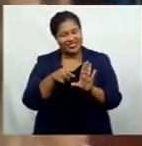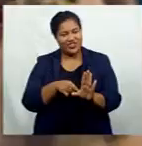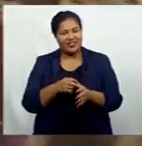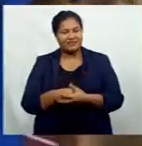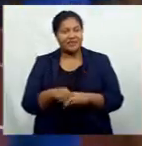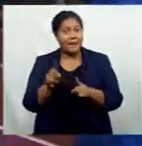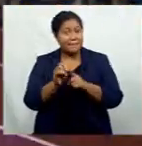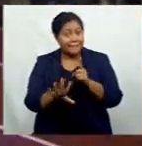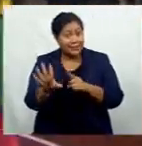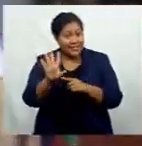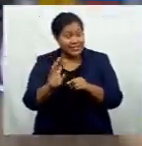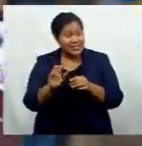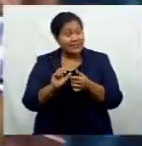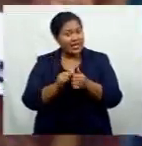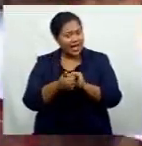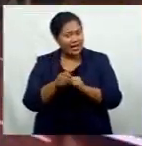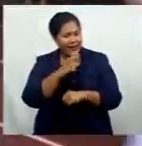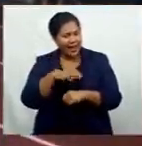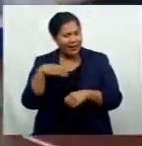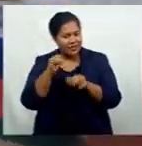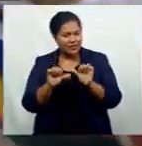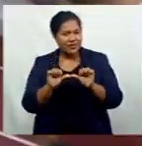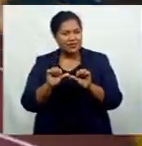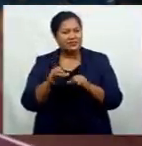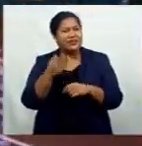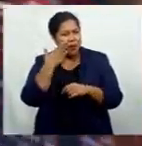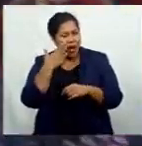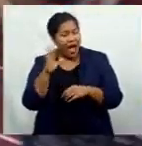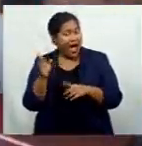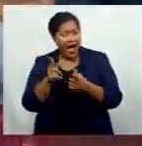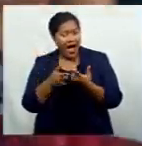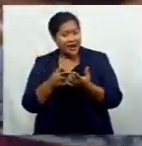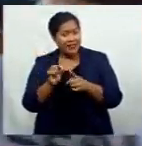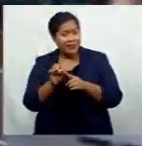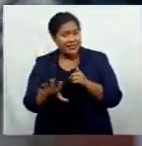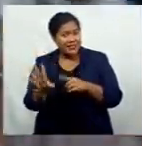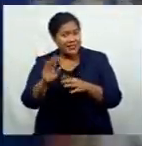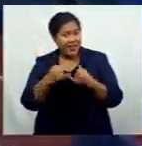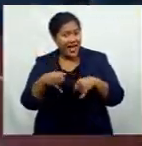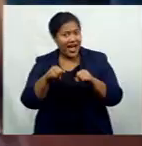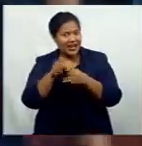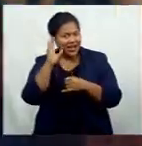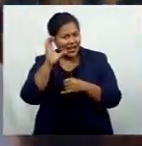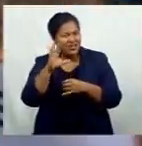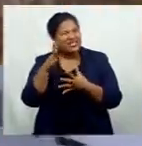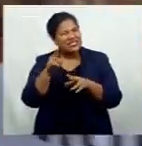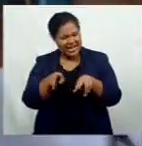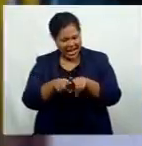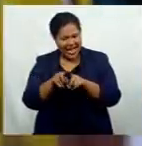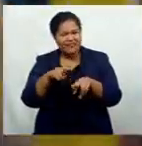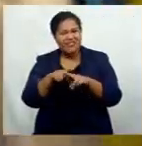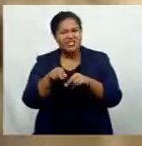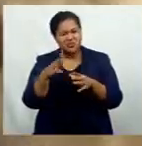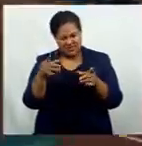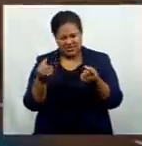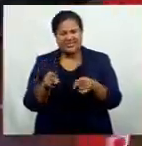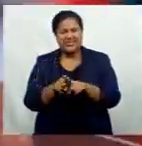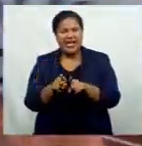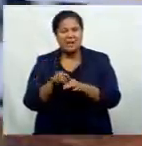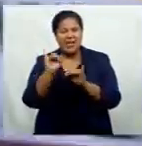Games Council president is aware that other Pacific Island countries like Fiji will be facing a similar issue.